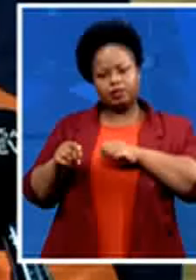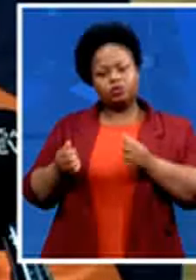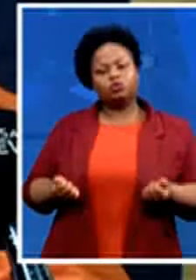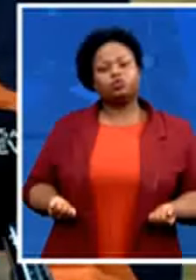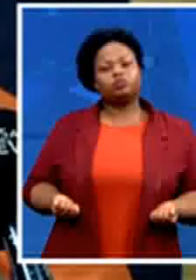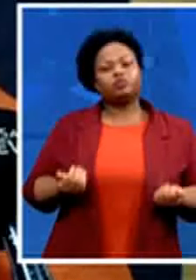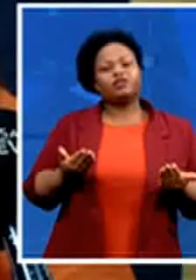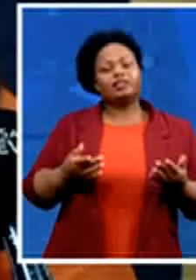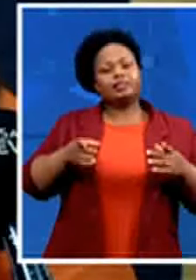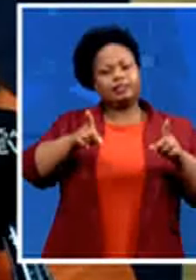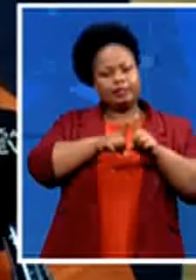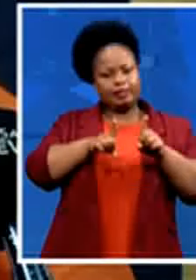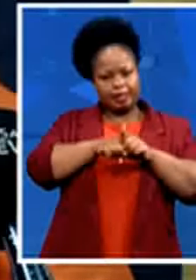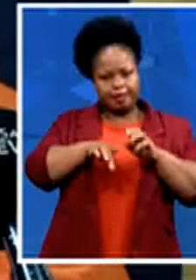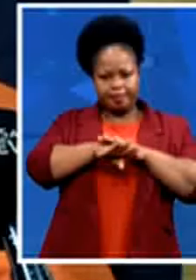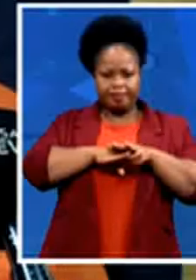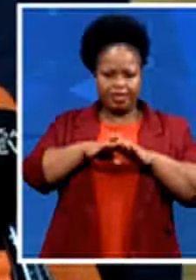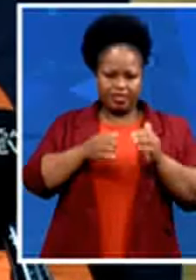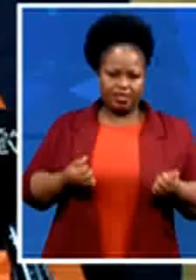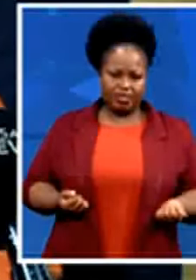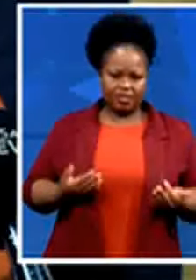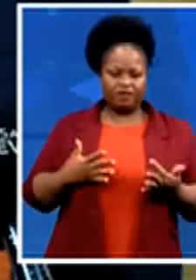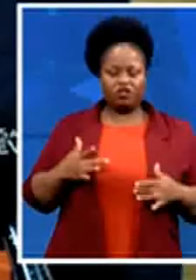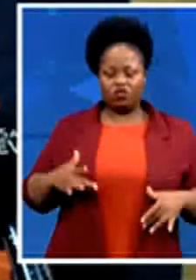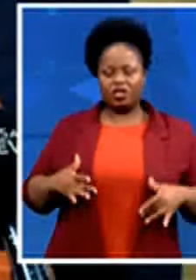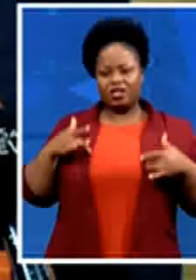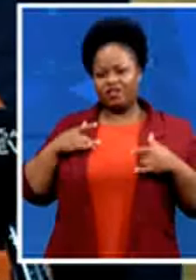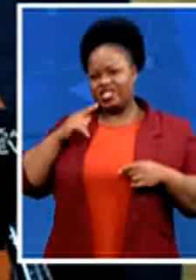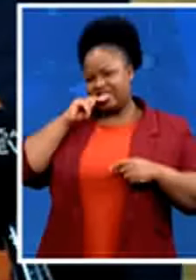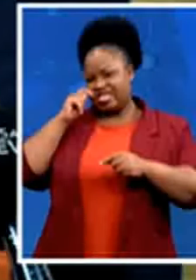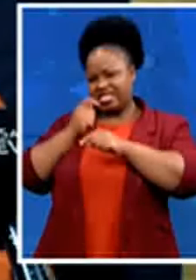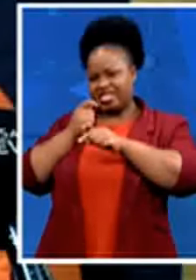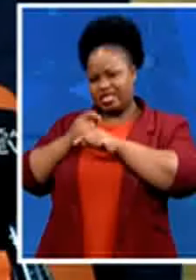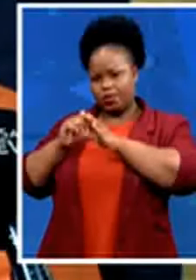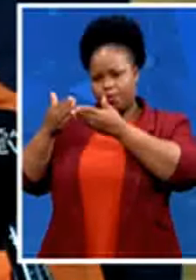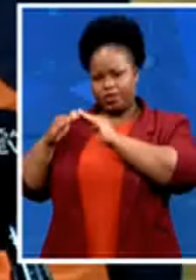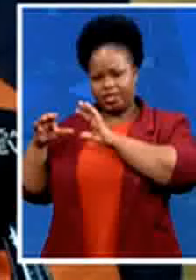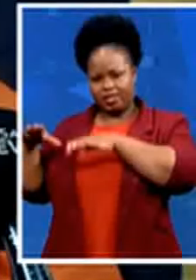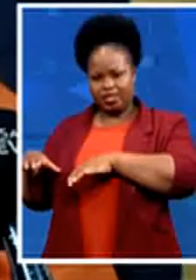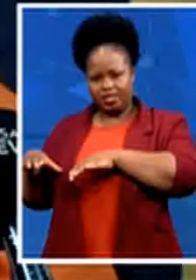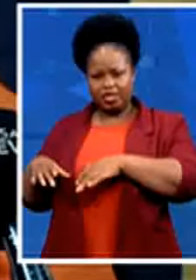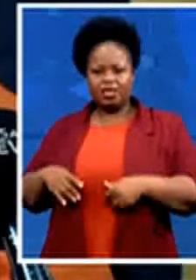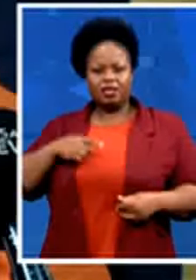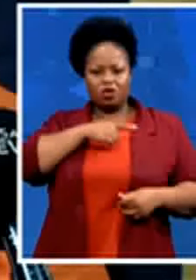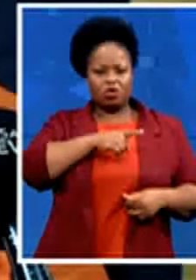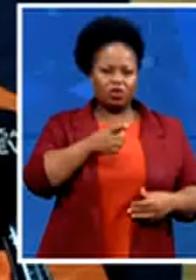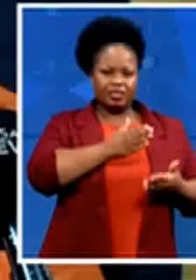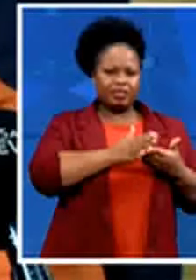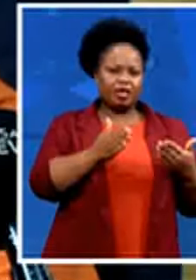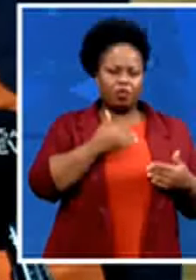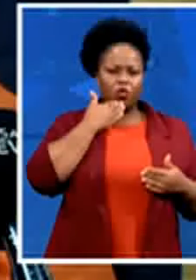people living in informal settlements and people living that are not living in informal settlements